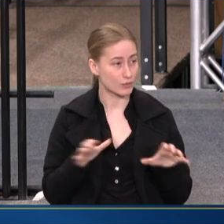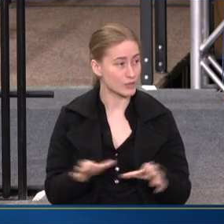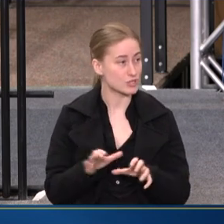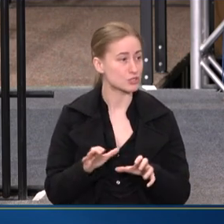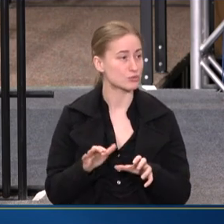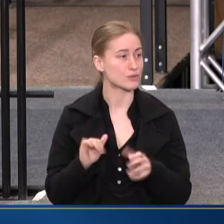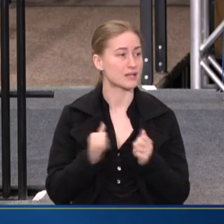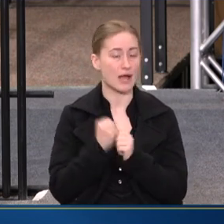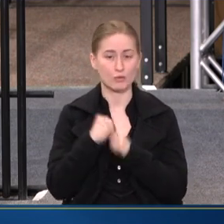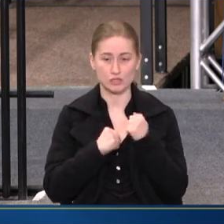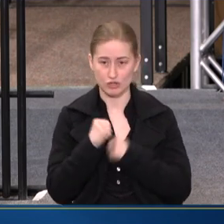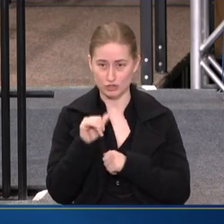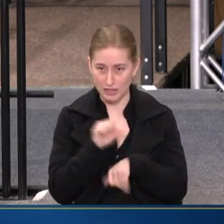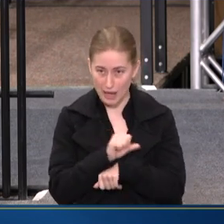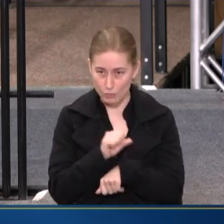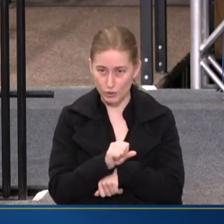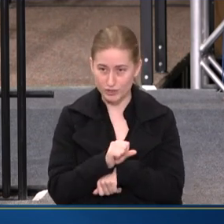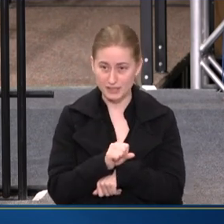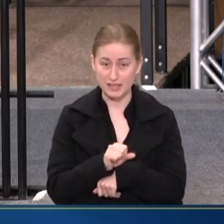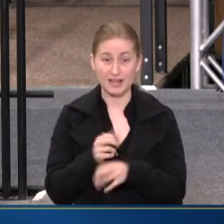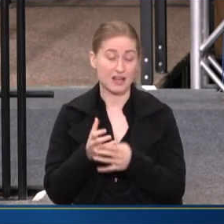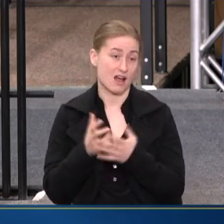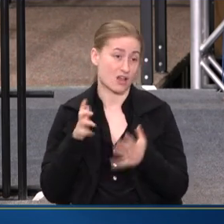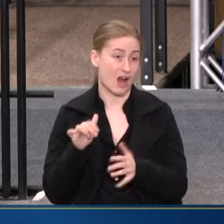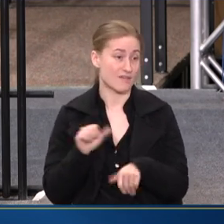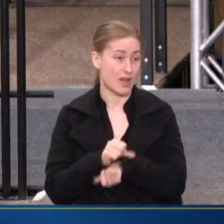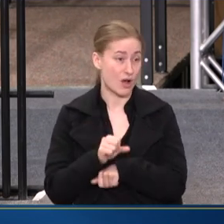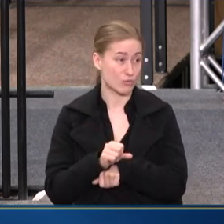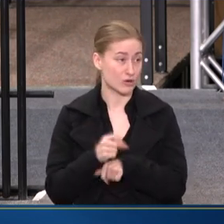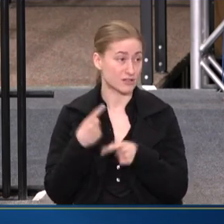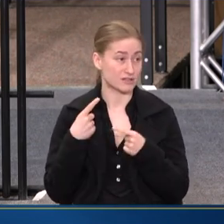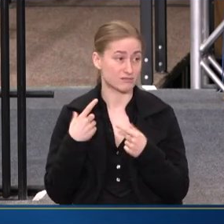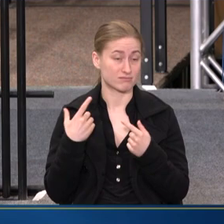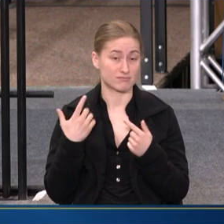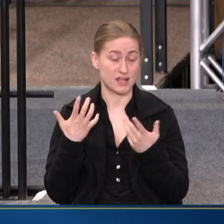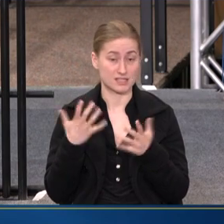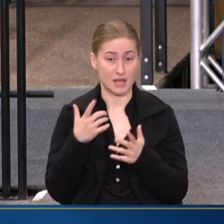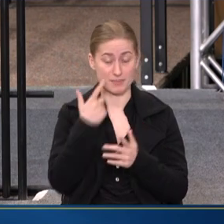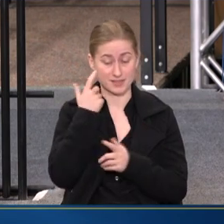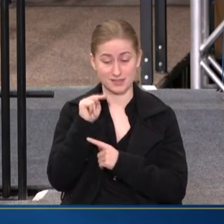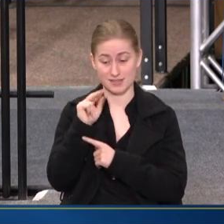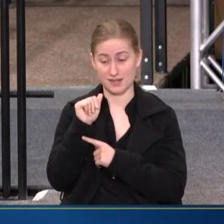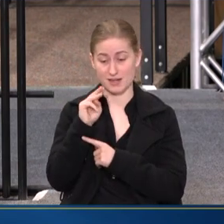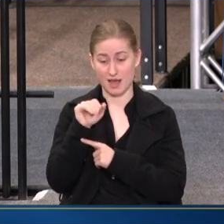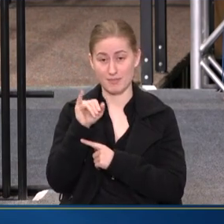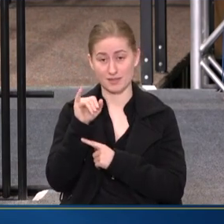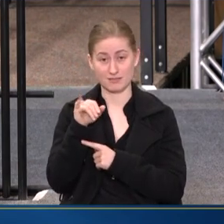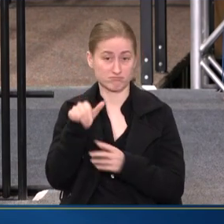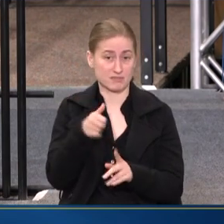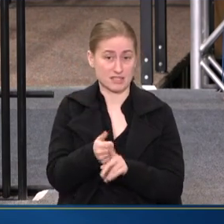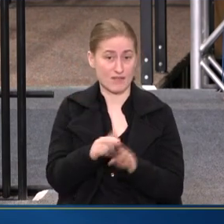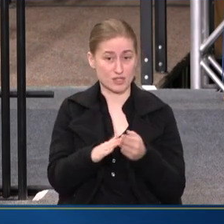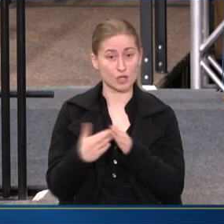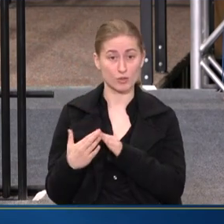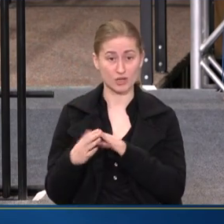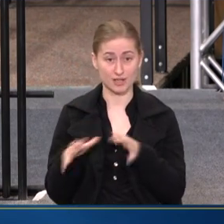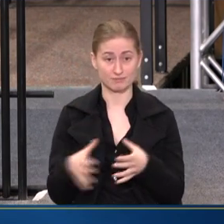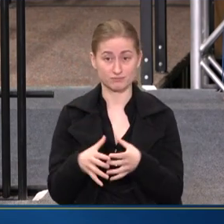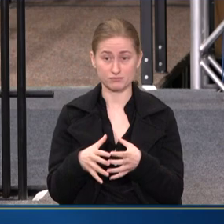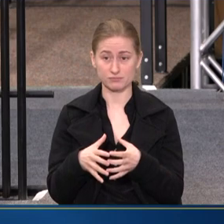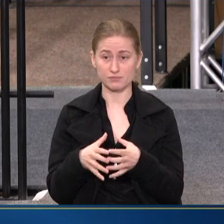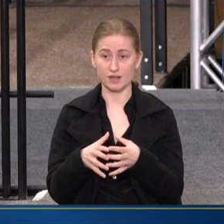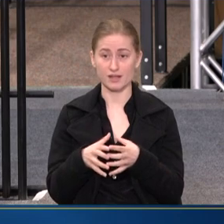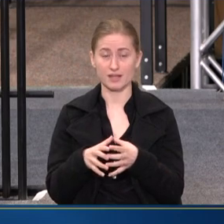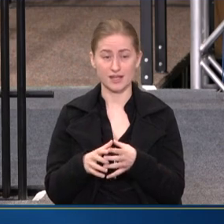AND HOW WE STRUCTURE THAT WORK. AND A LOT OF THAT WORK IS DONE AS NAMI IS A COMMUNITY. IT IS A